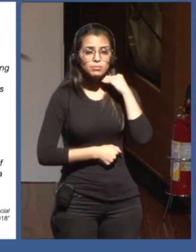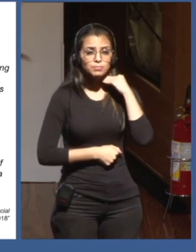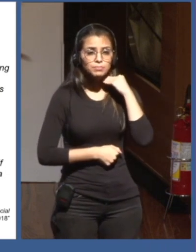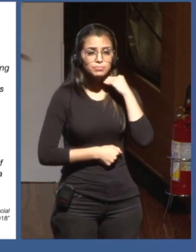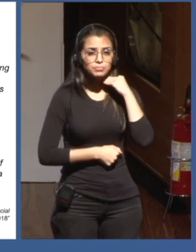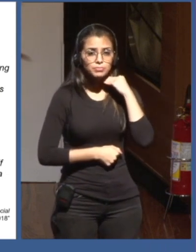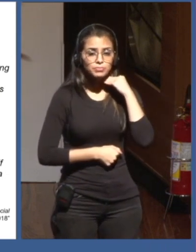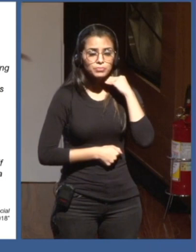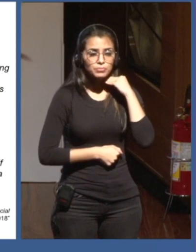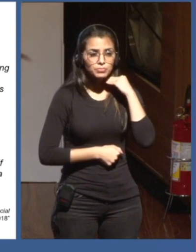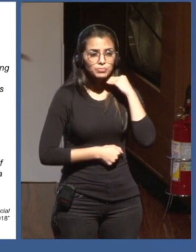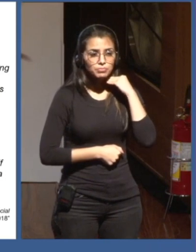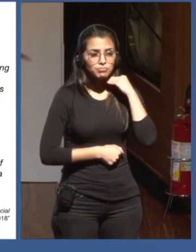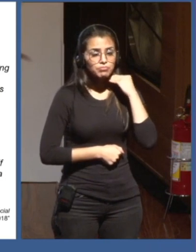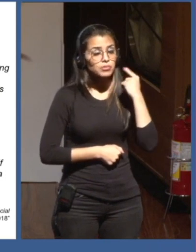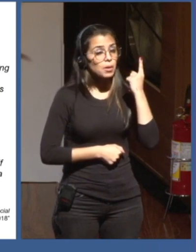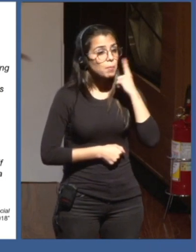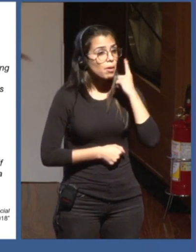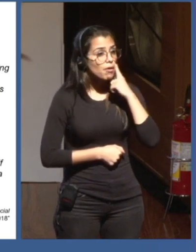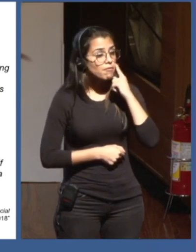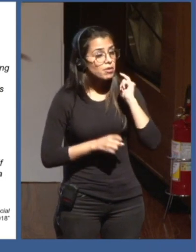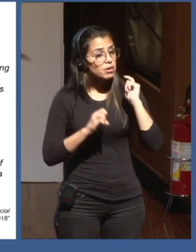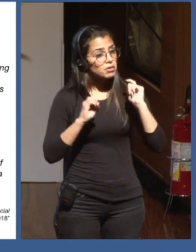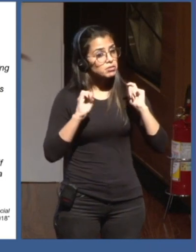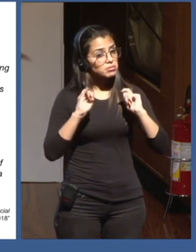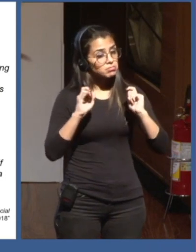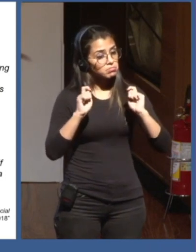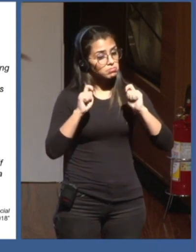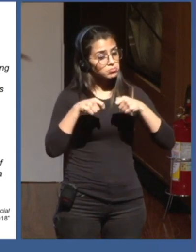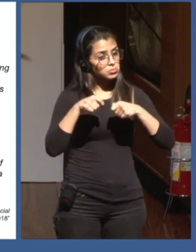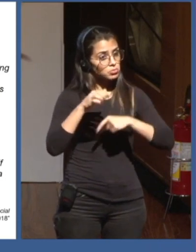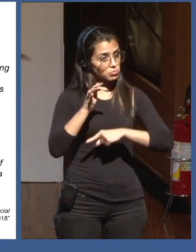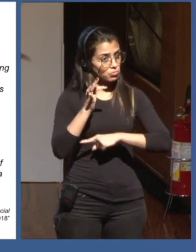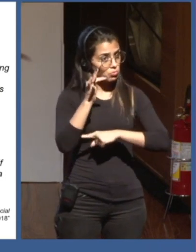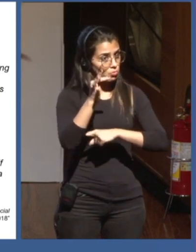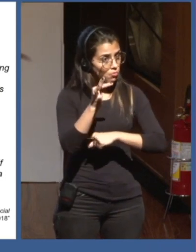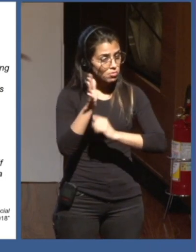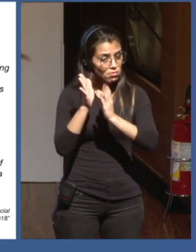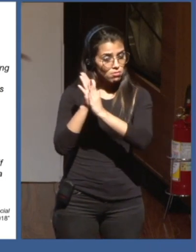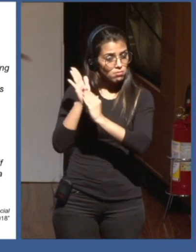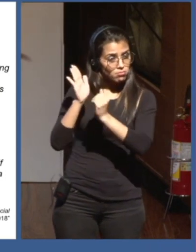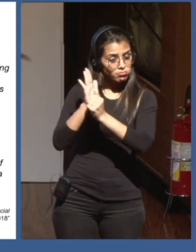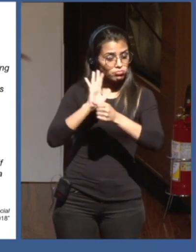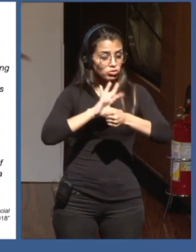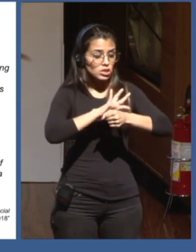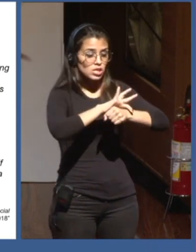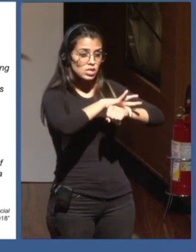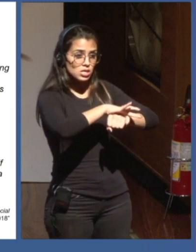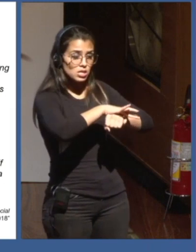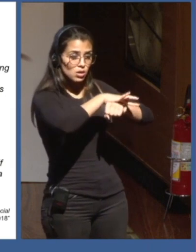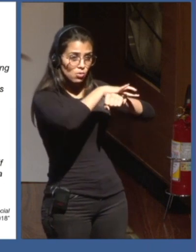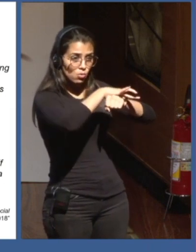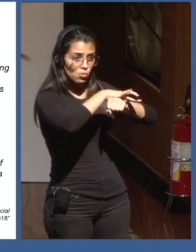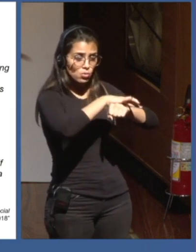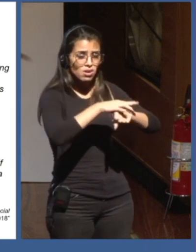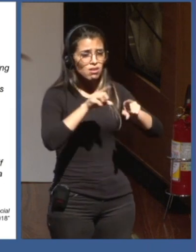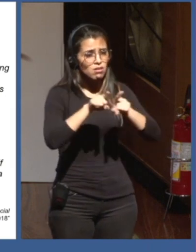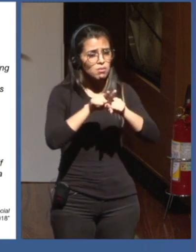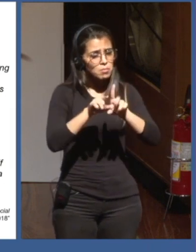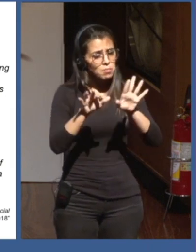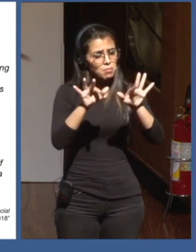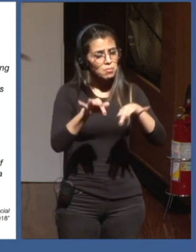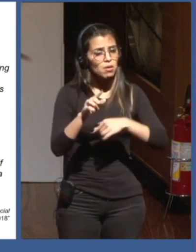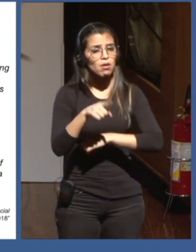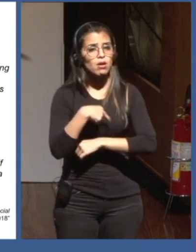you know, potentially insurance data, and so on and so forth. And, in the end, the vision is that in thinking 20